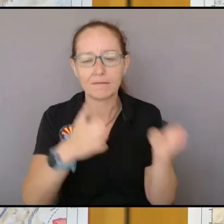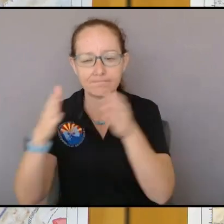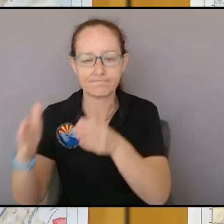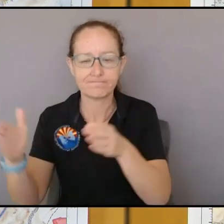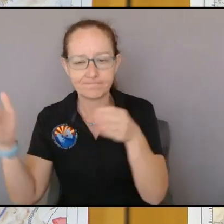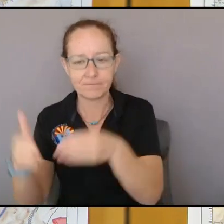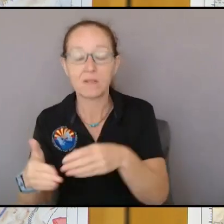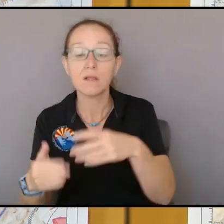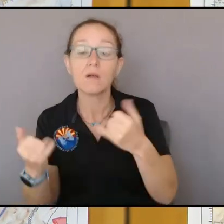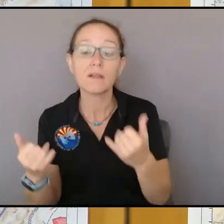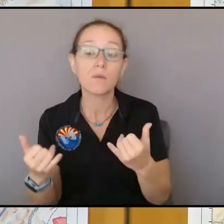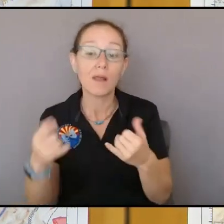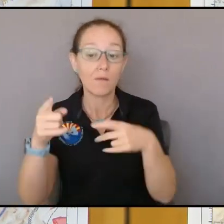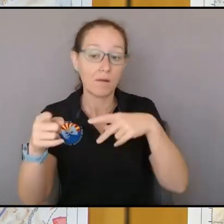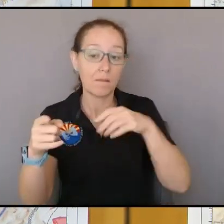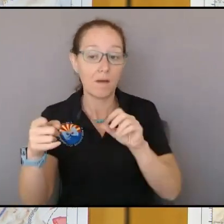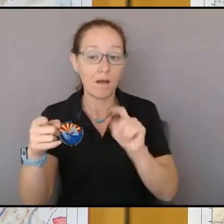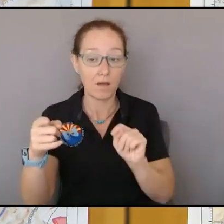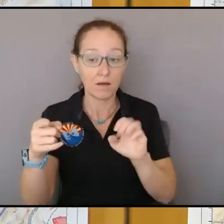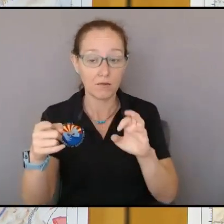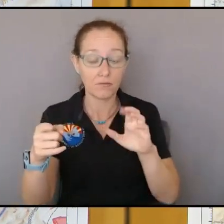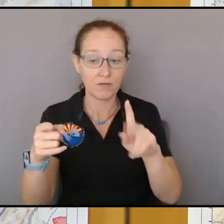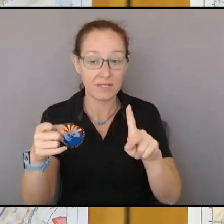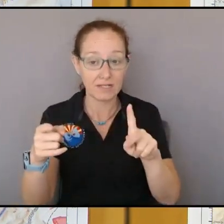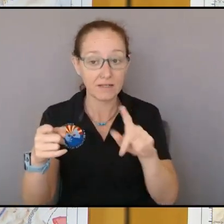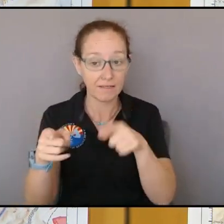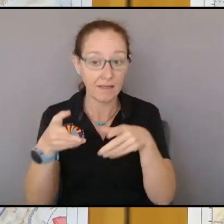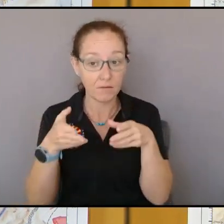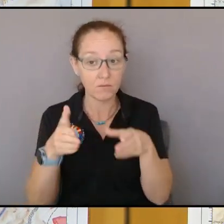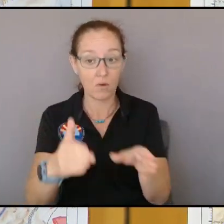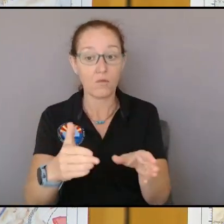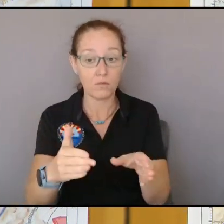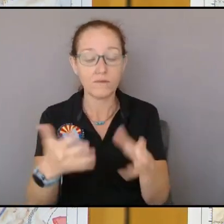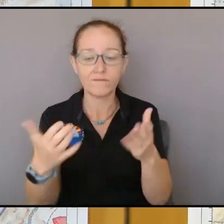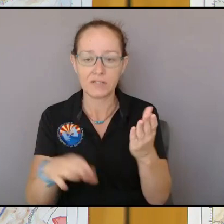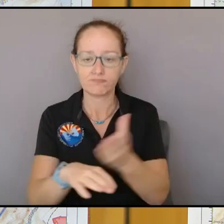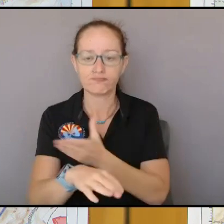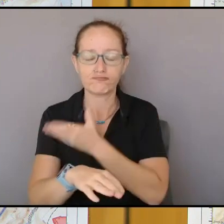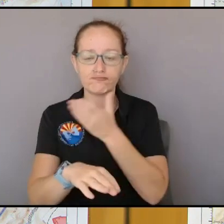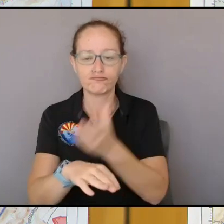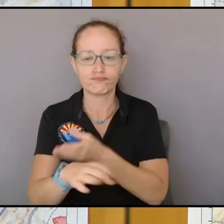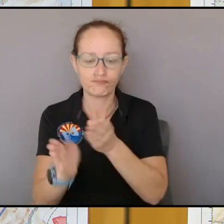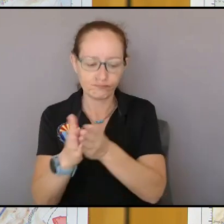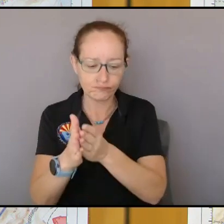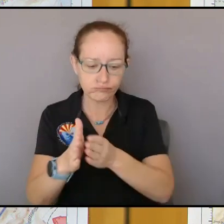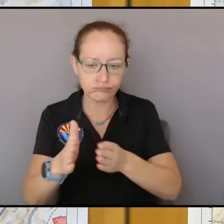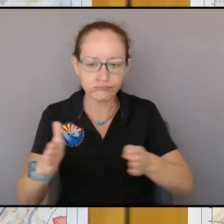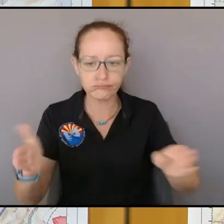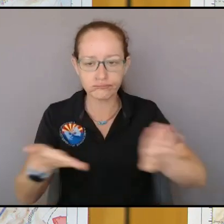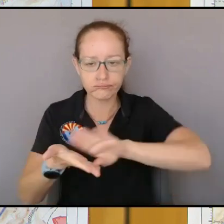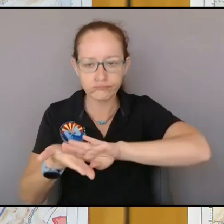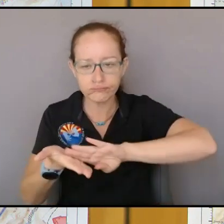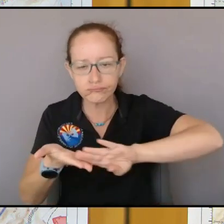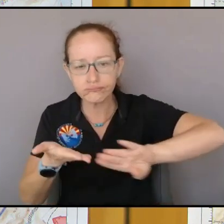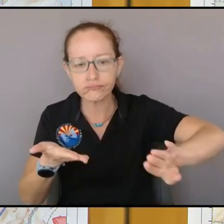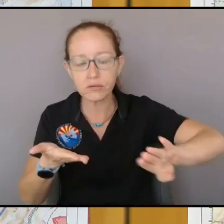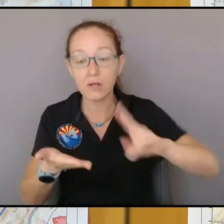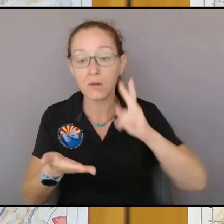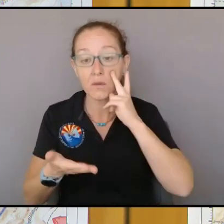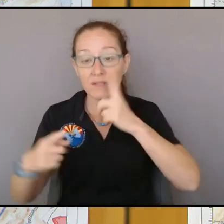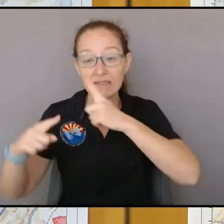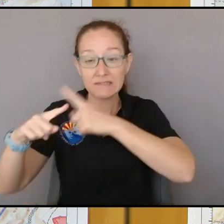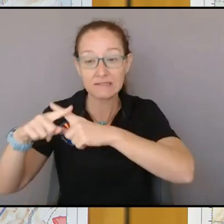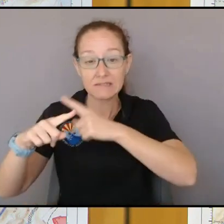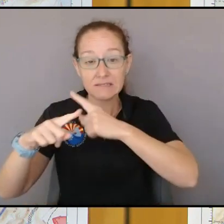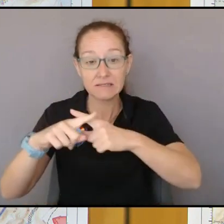the the this road coming out of pot creek is is been improved all the way to right here and then you can see the where the black X's are overlaying the pink